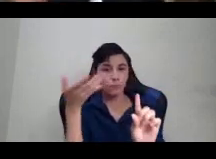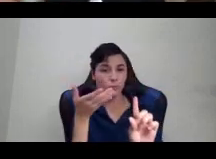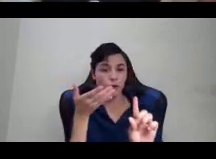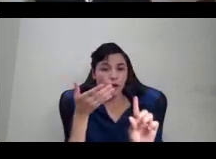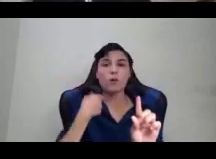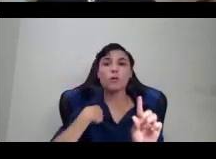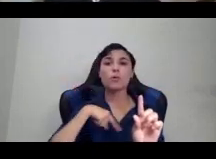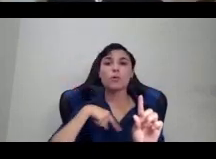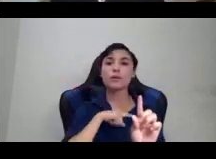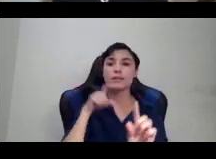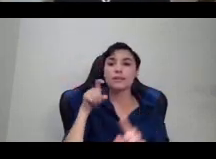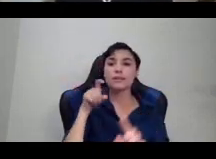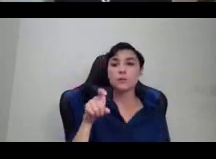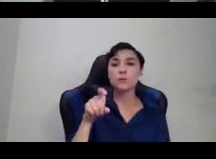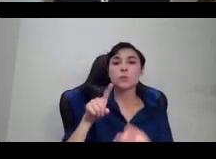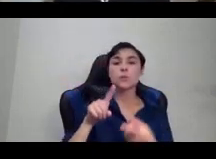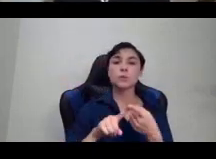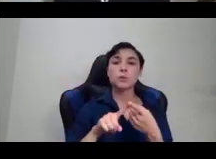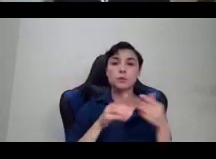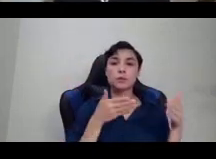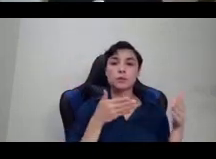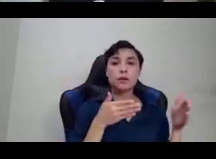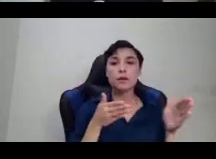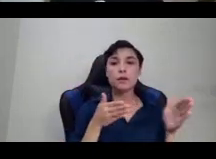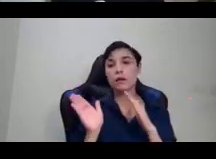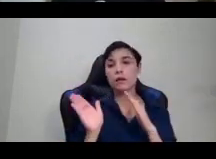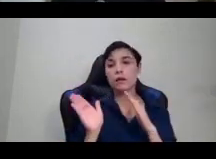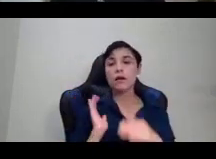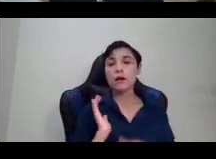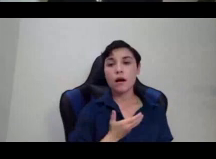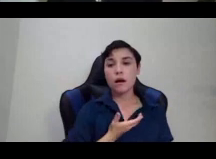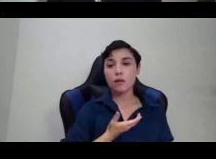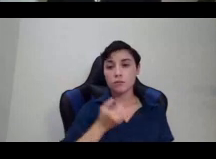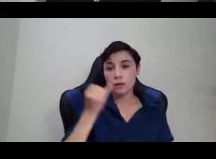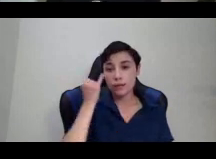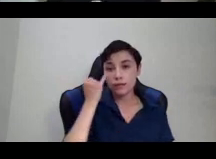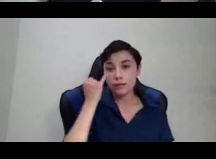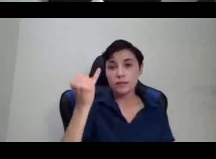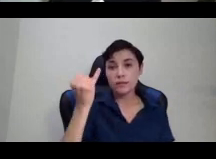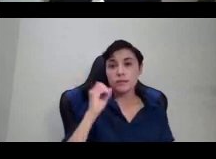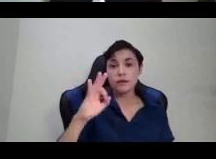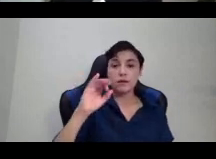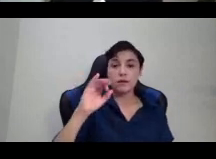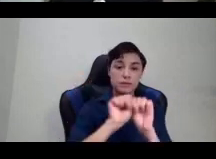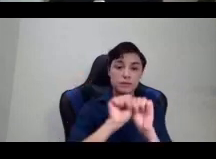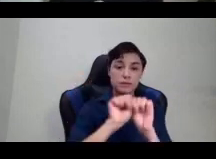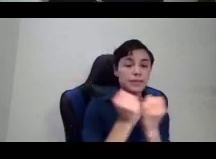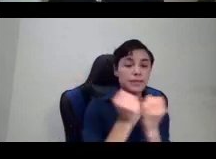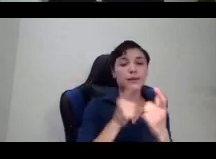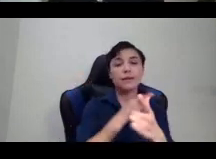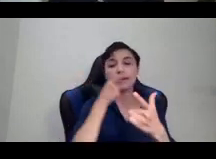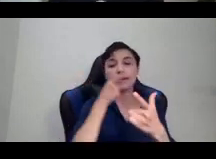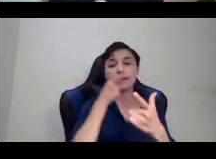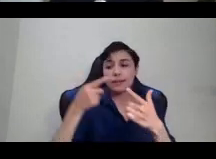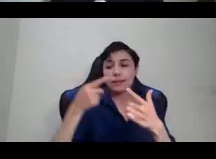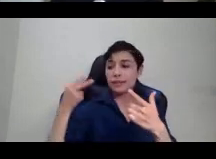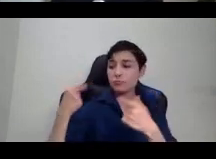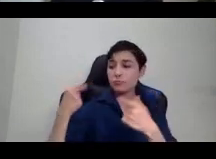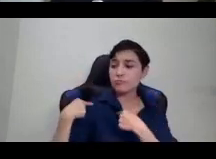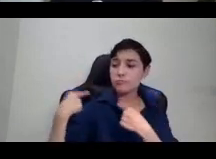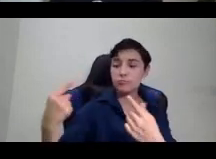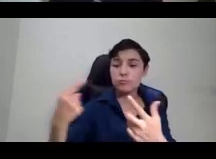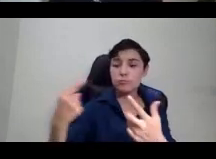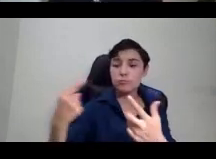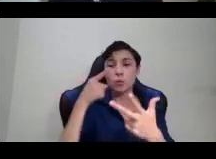our ideas, is a history of society of the world in order to be able to acknowledge some